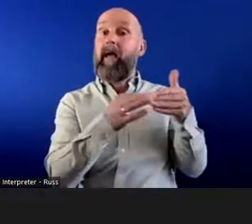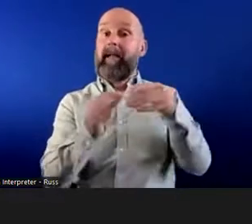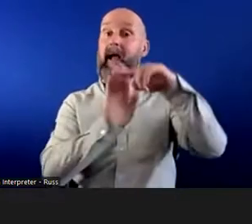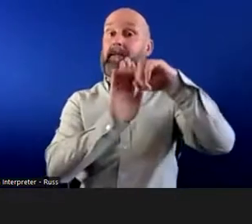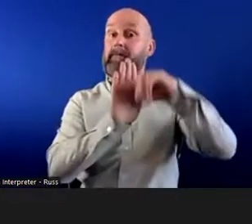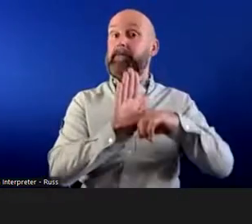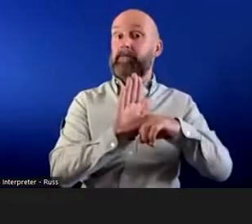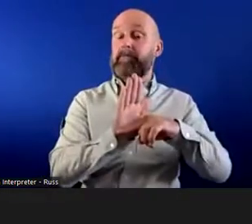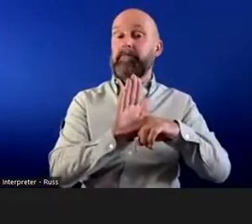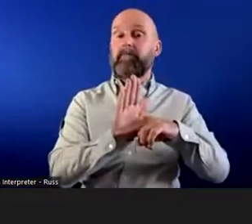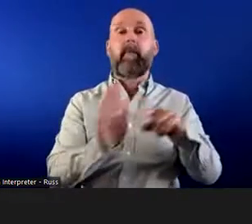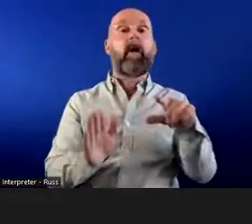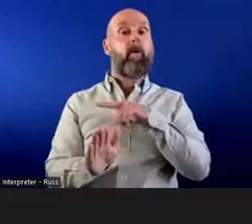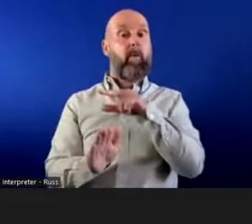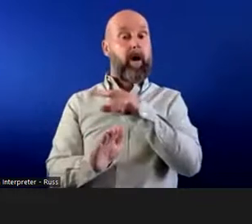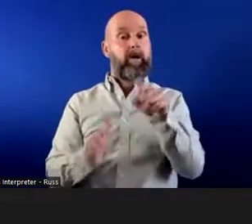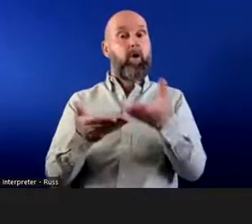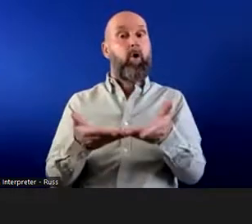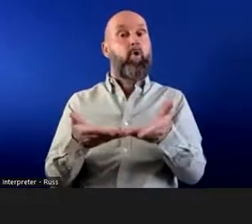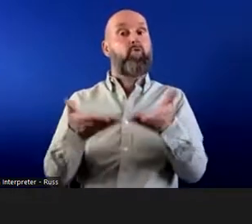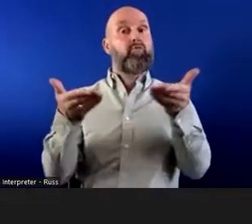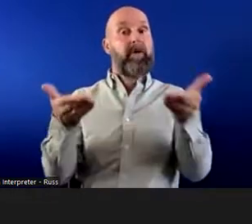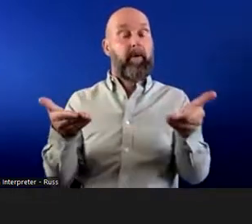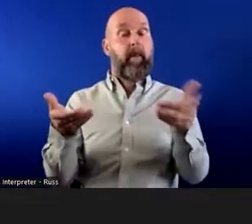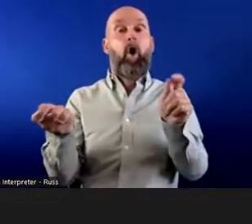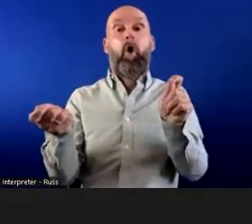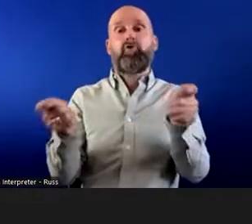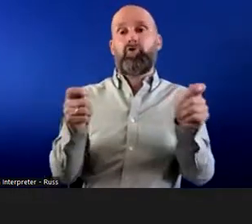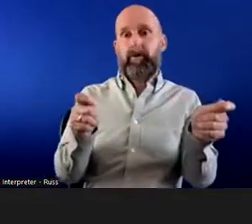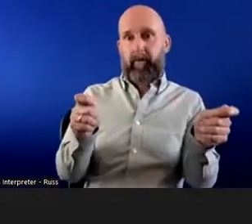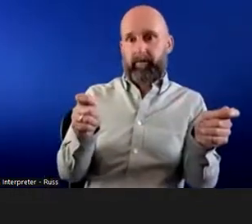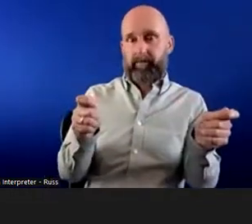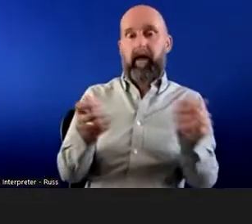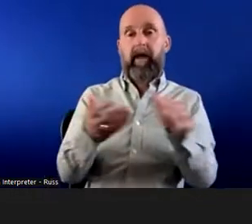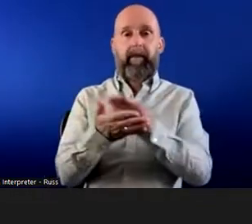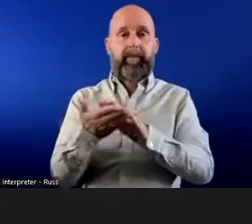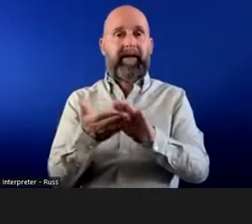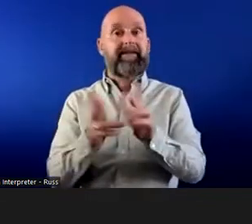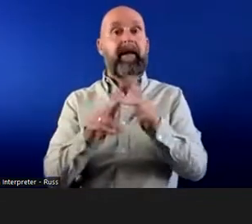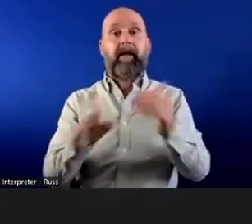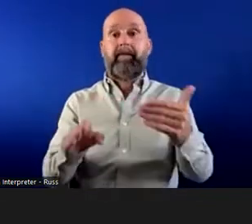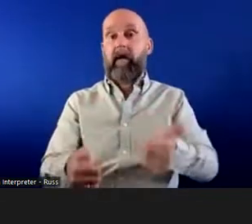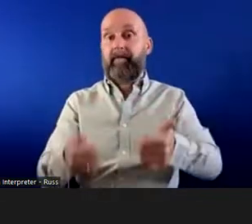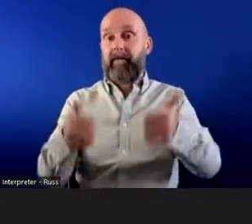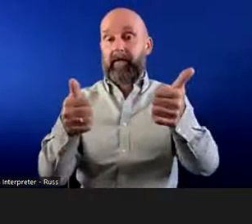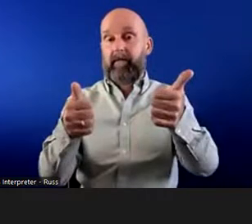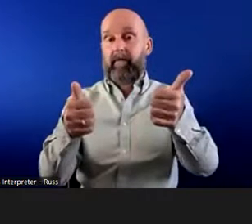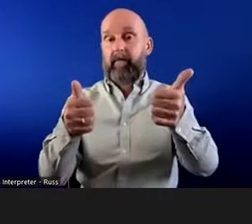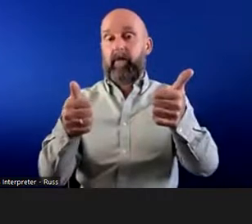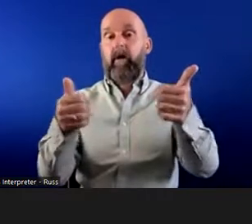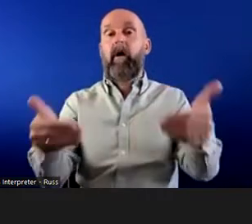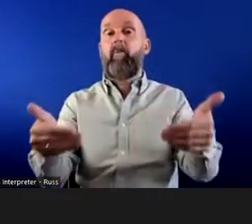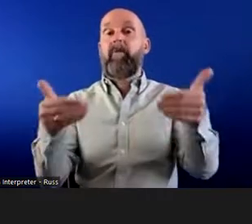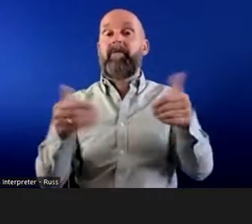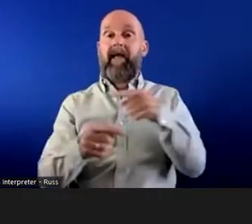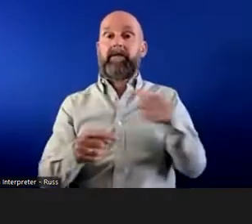sets out that a step will be reasonable to take or an adjustment, if it would be effective in preventing the particular